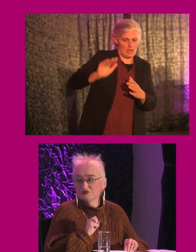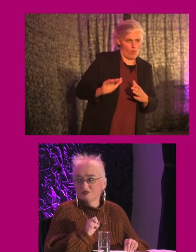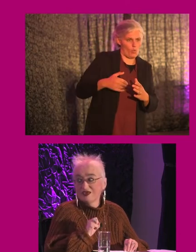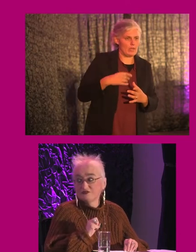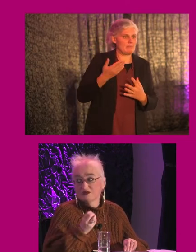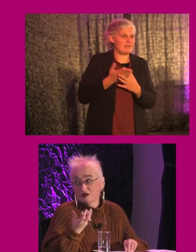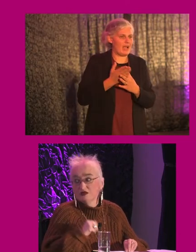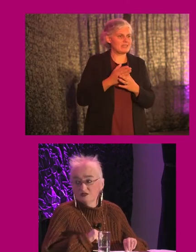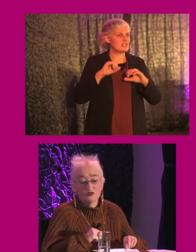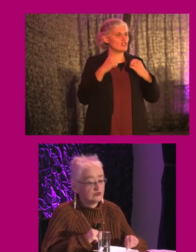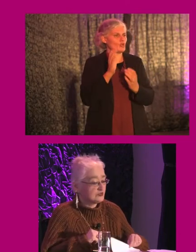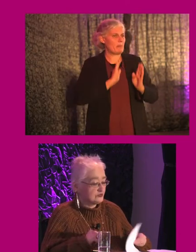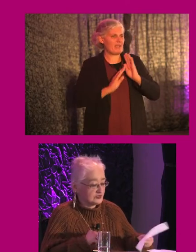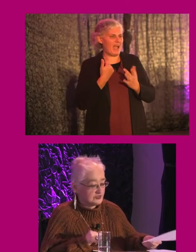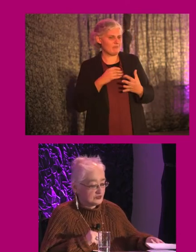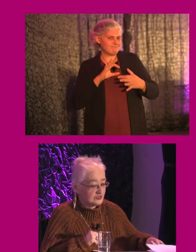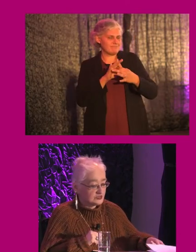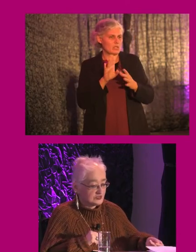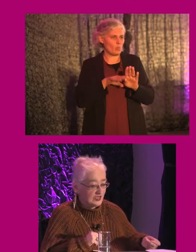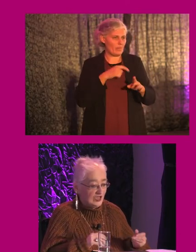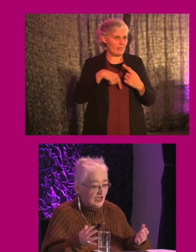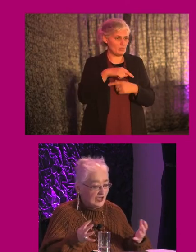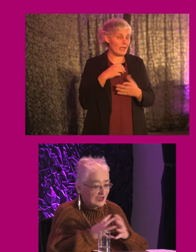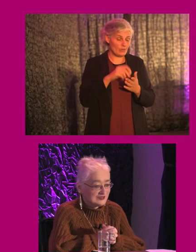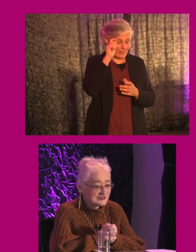antisocial behaviour. So there's those considerations.